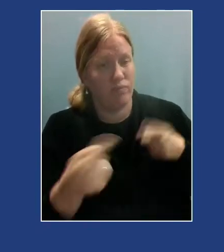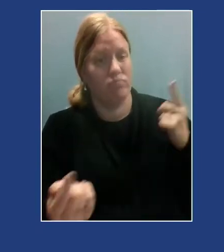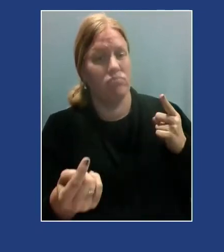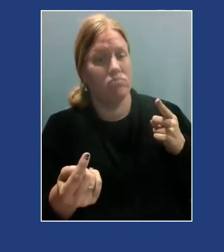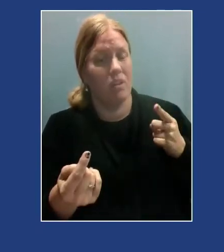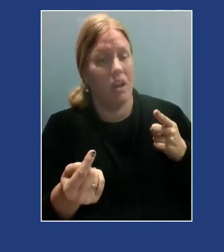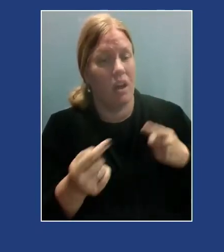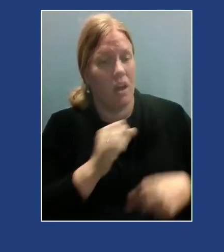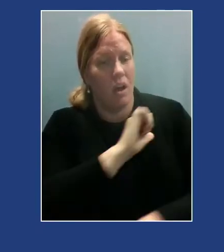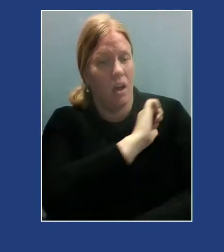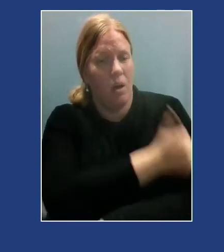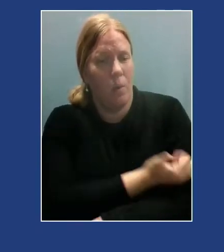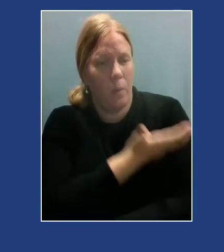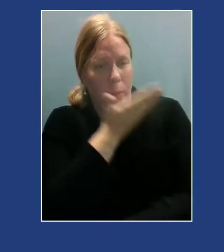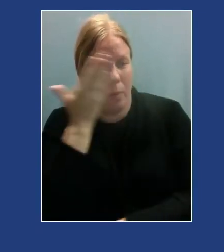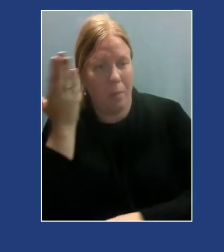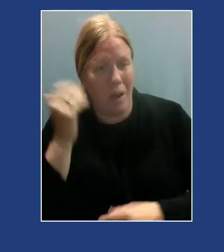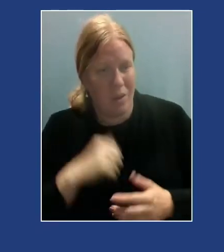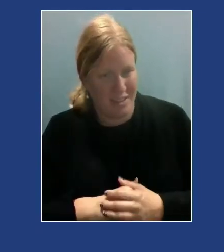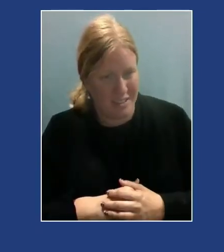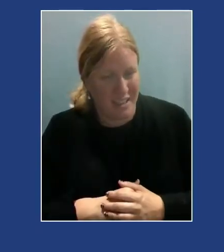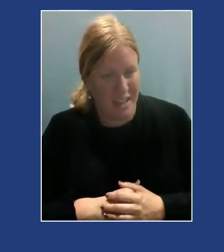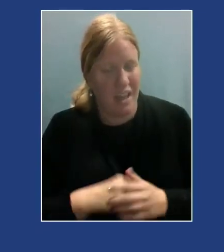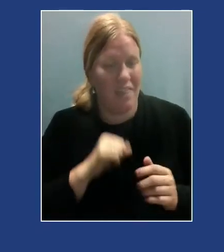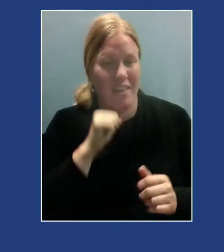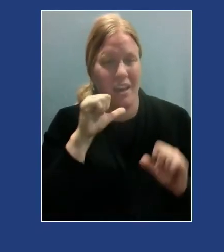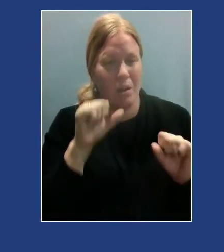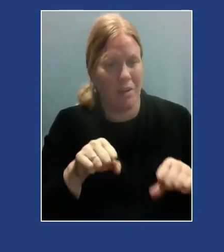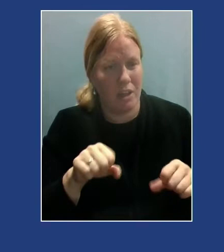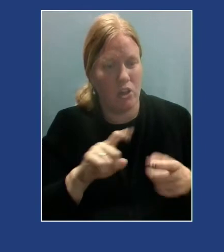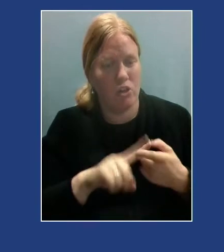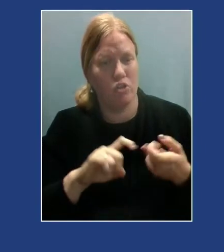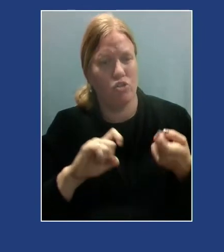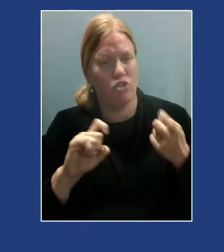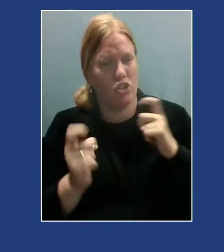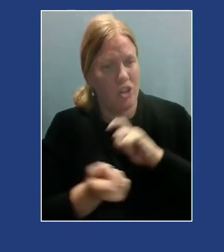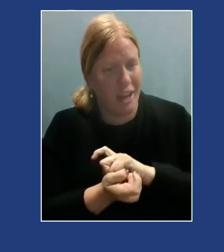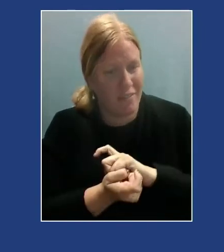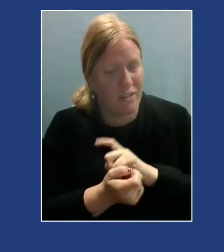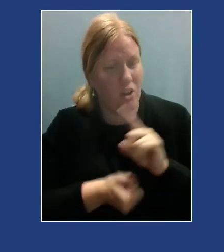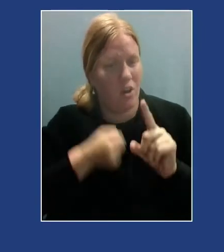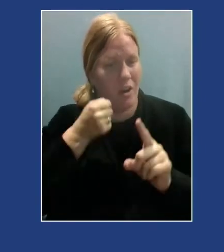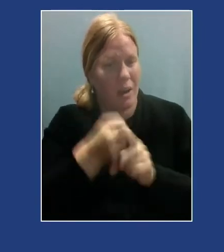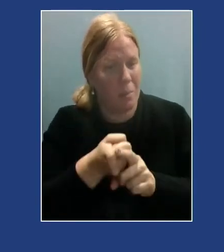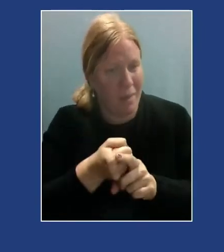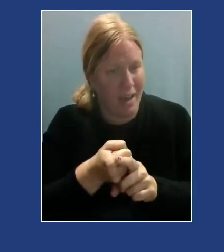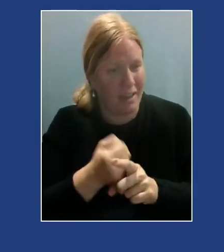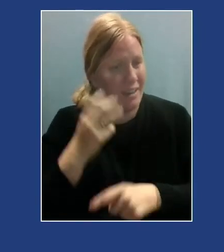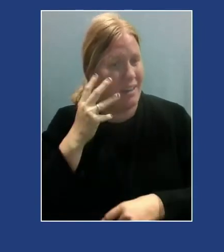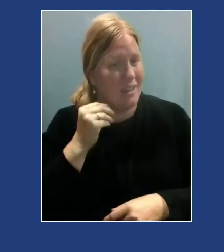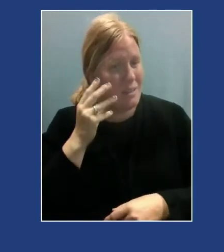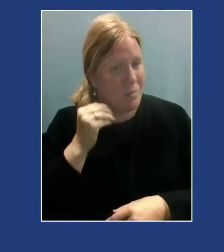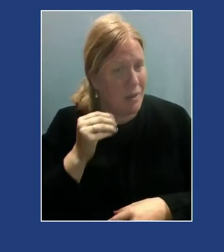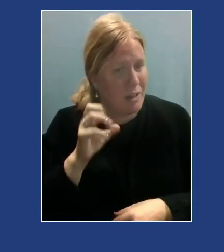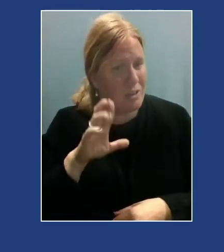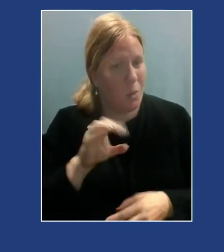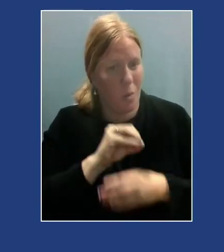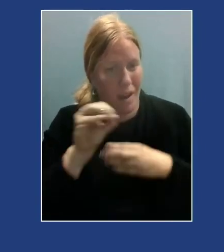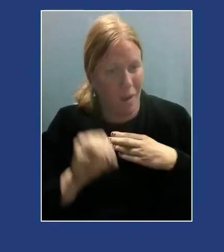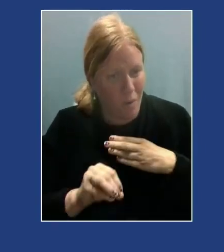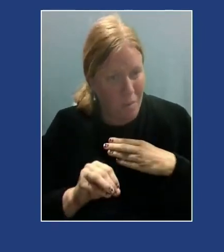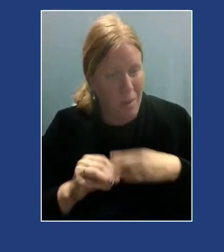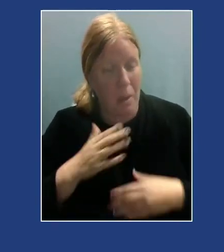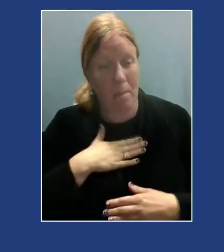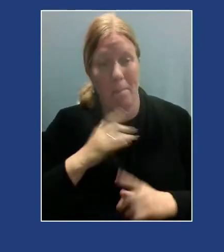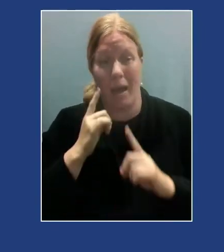the inability to shift or change or impact experience or an outcome, my goal is to help clients get